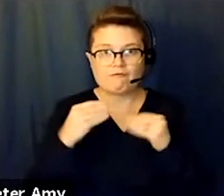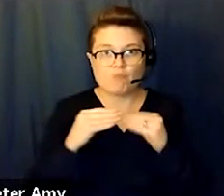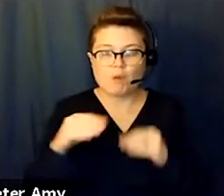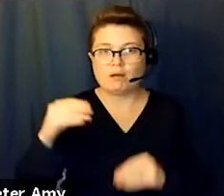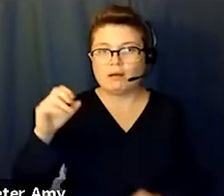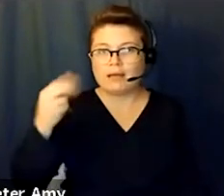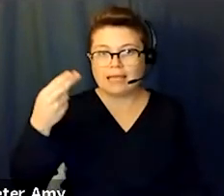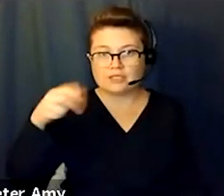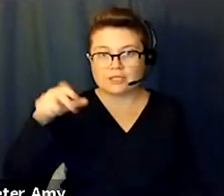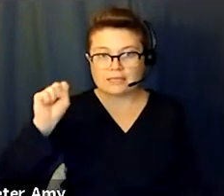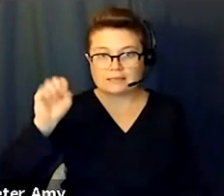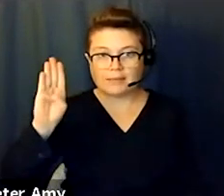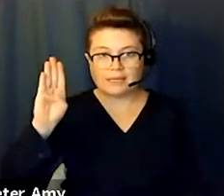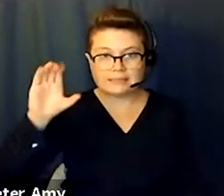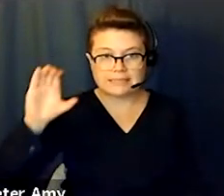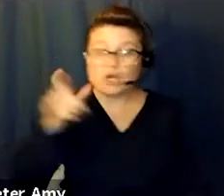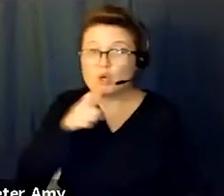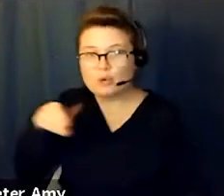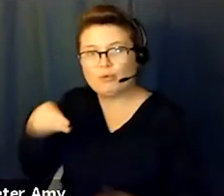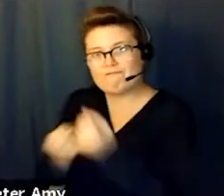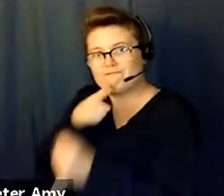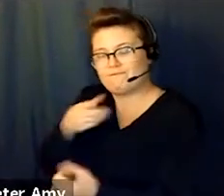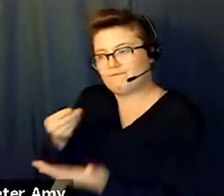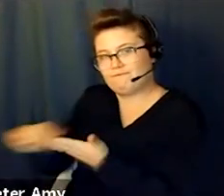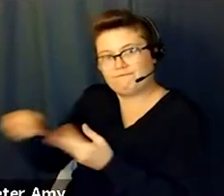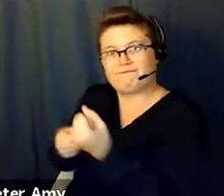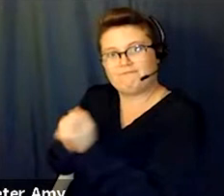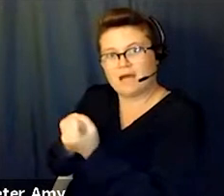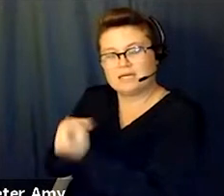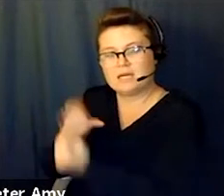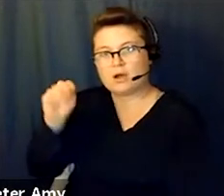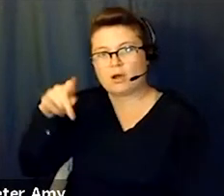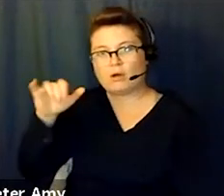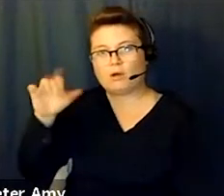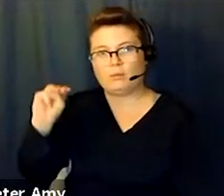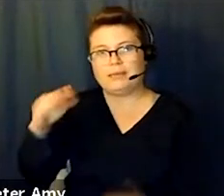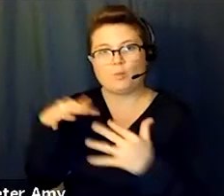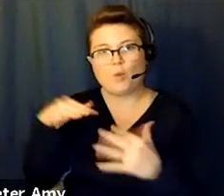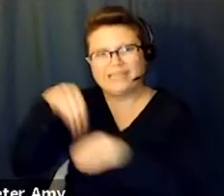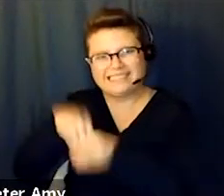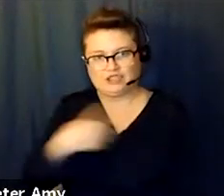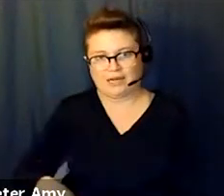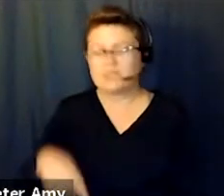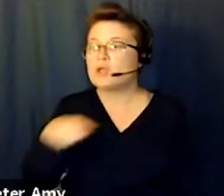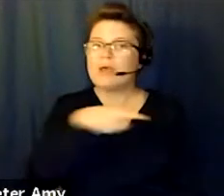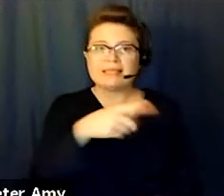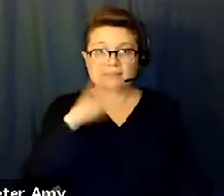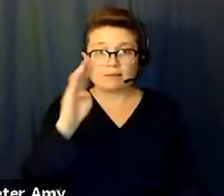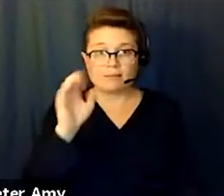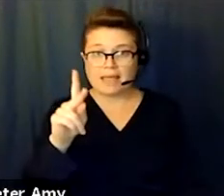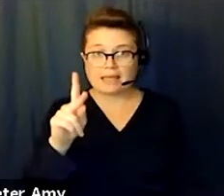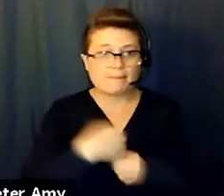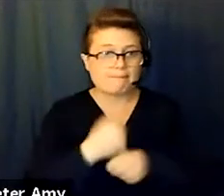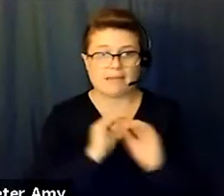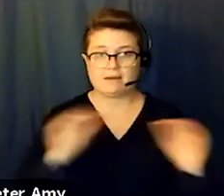the bank that funded the opium wars in China. You have these financial institutions that don't even create a product and are doing